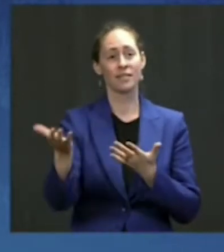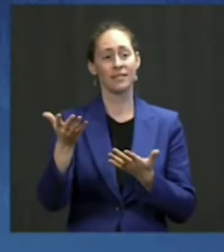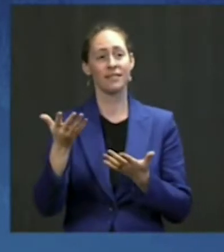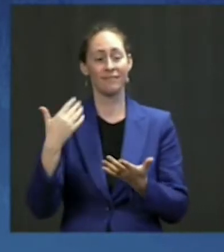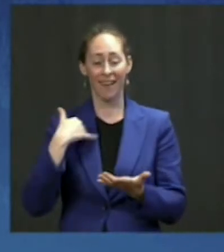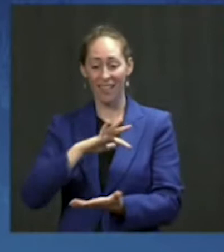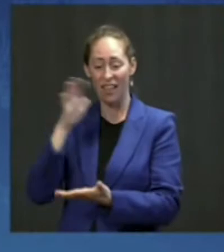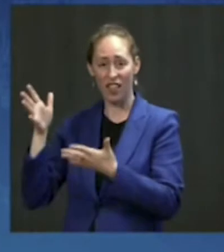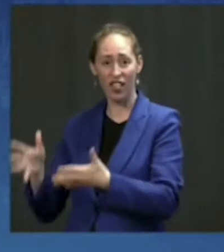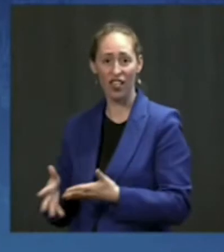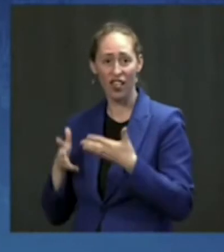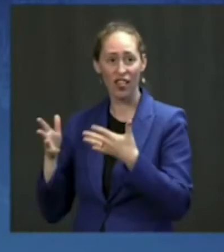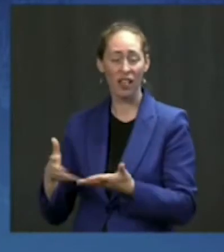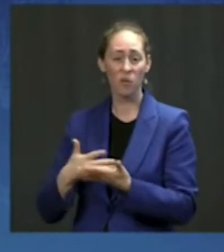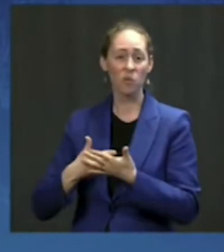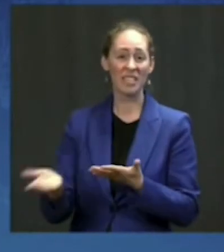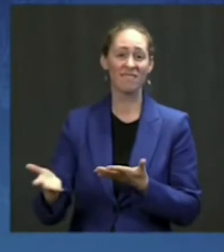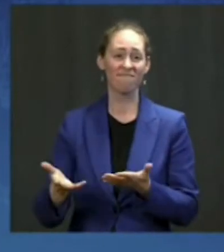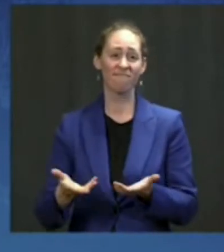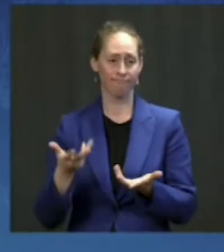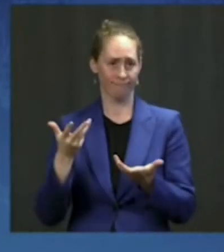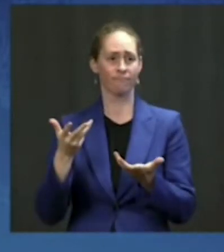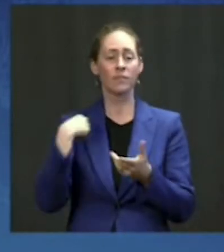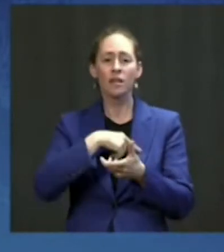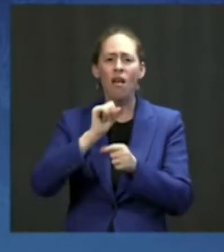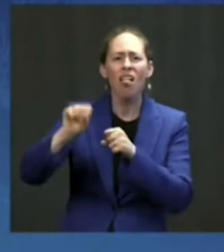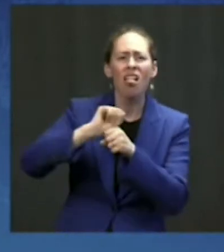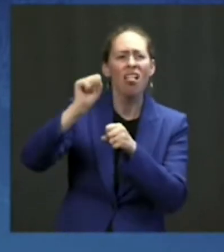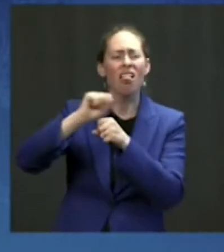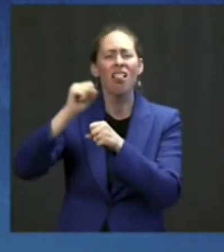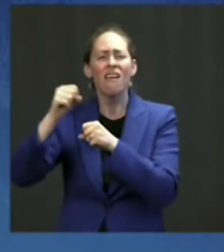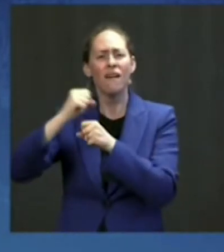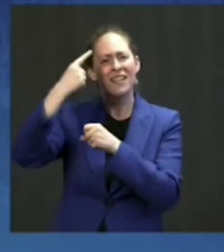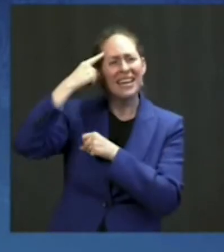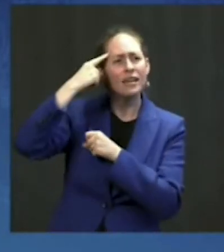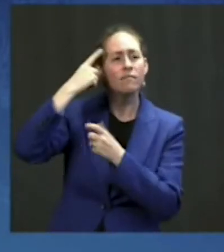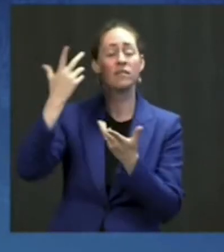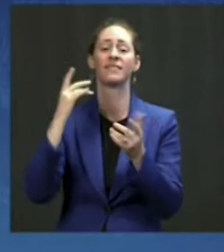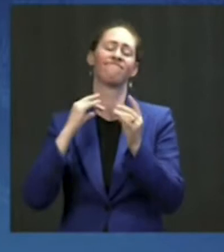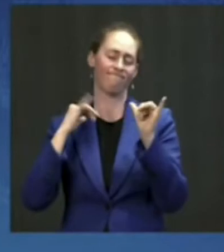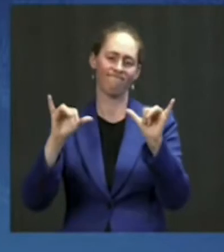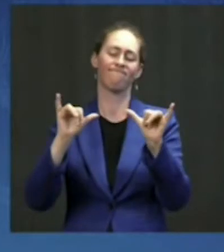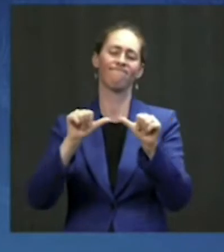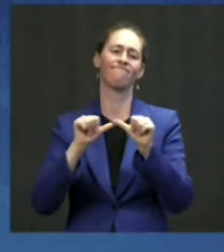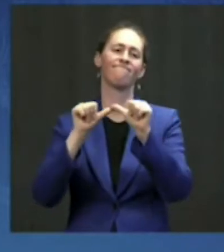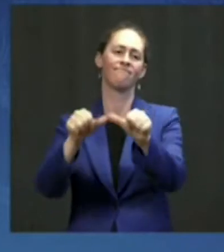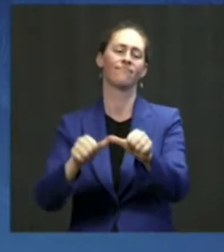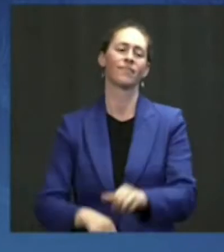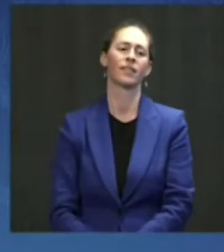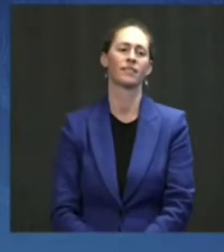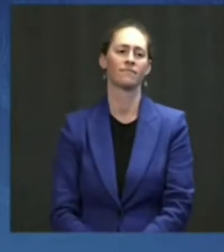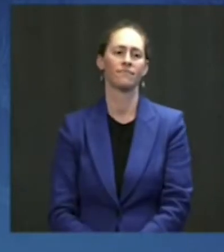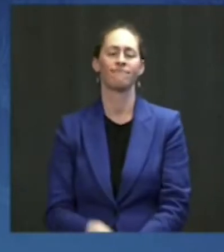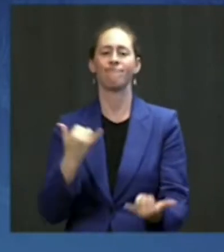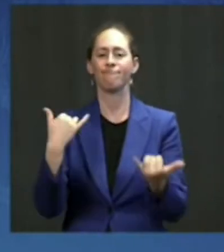work and effort, today I'm laying out additional steps we should be taking to deliver these life-saving vaccines to